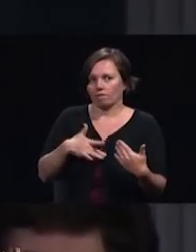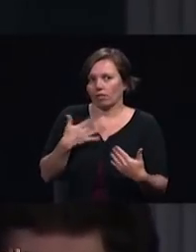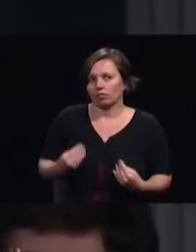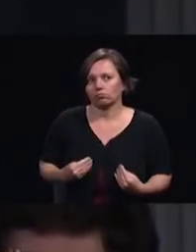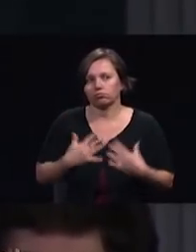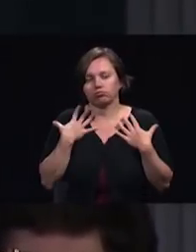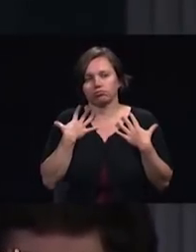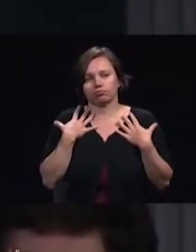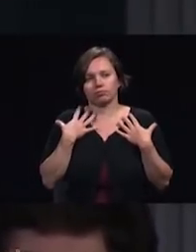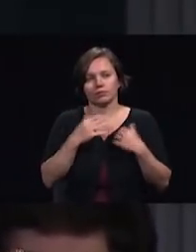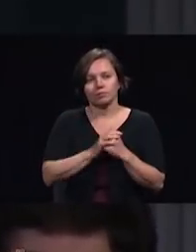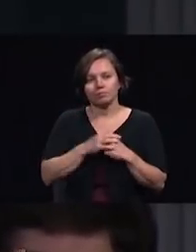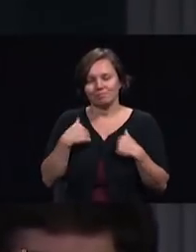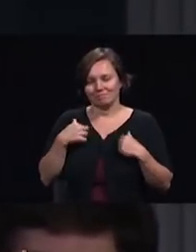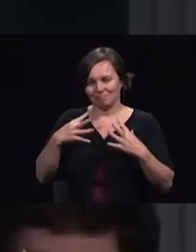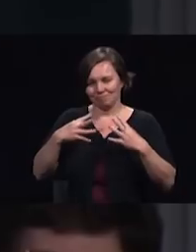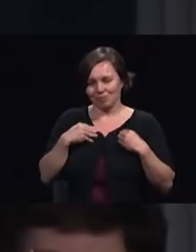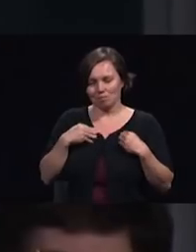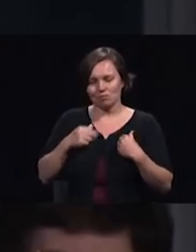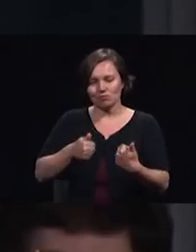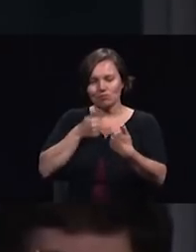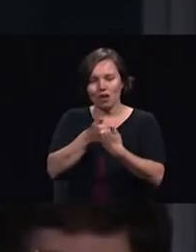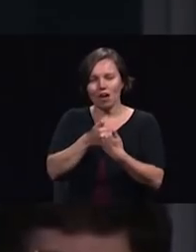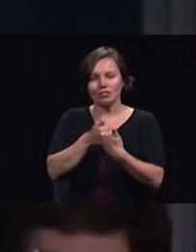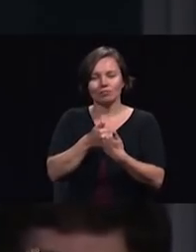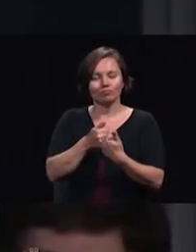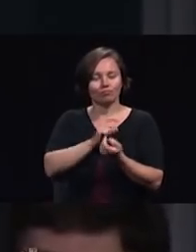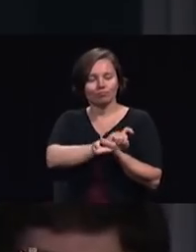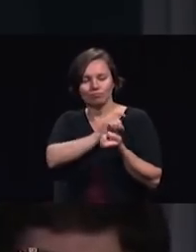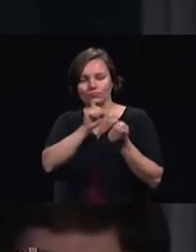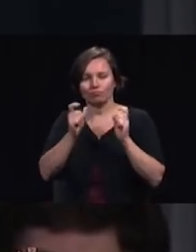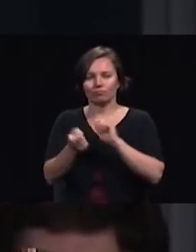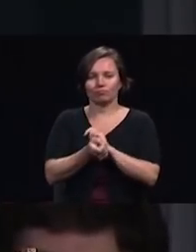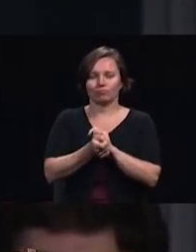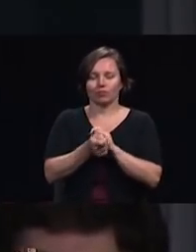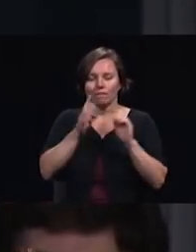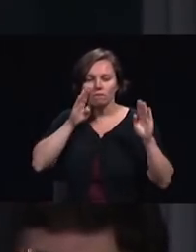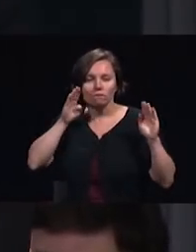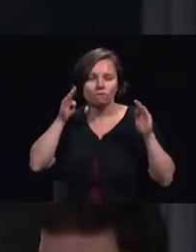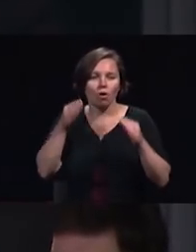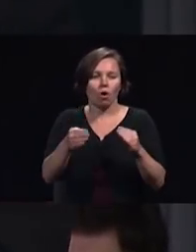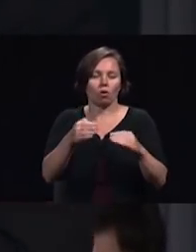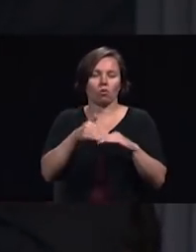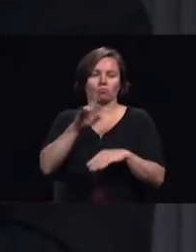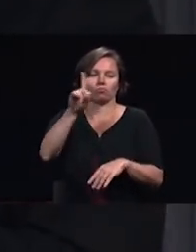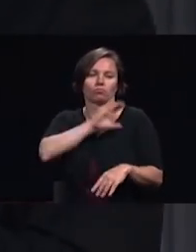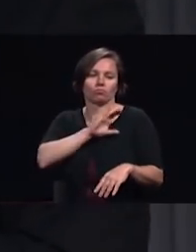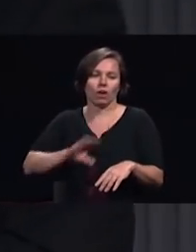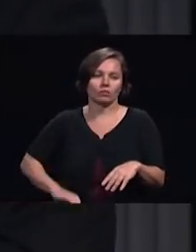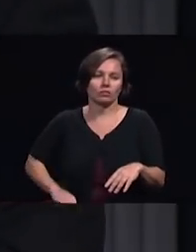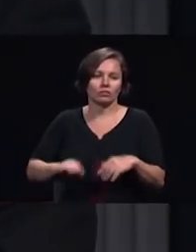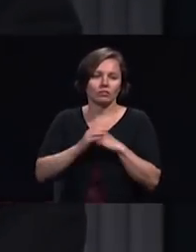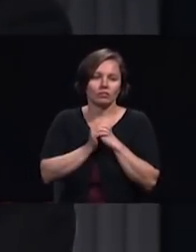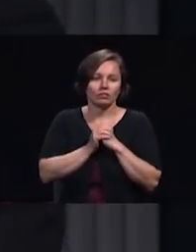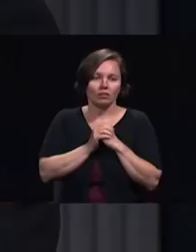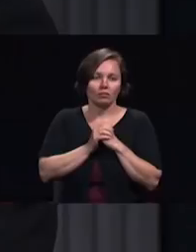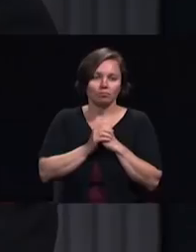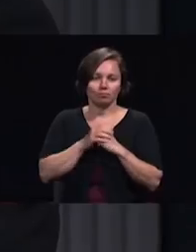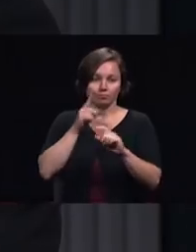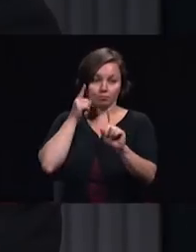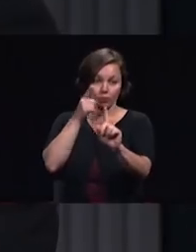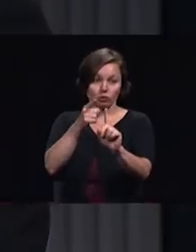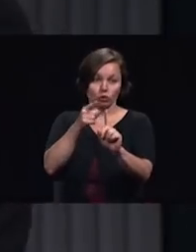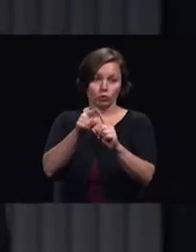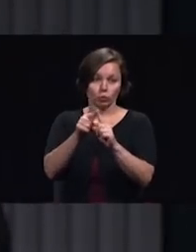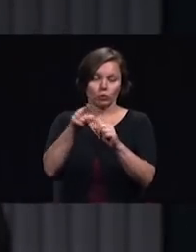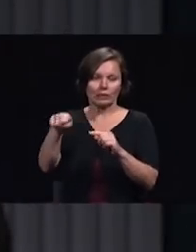the challenge to be reconverted for mission to the cities for Christ's mission to the cities pastor Wilson and as the spirit of prophecy